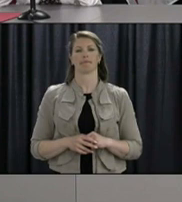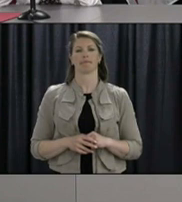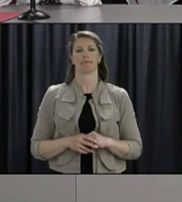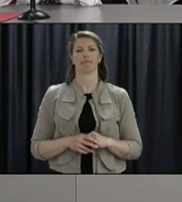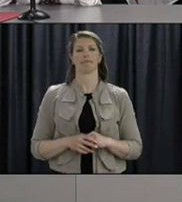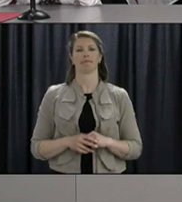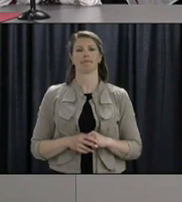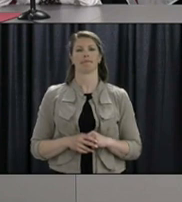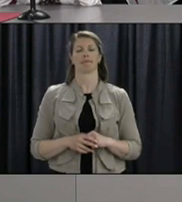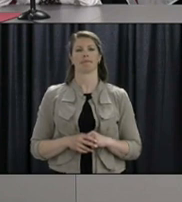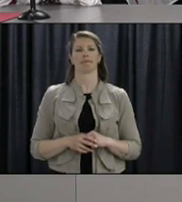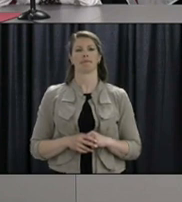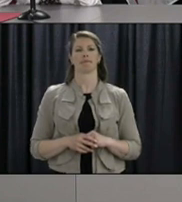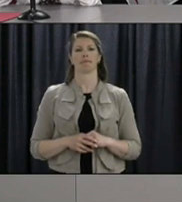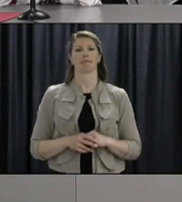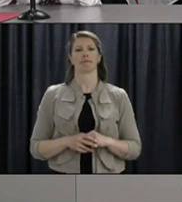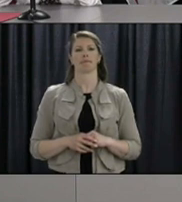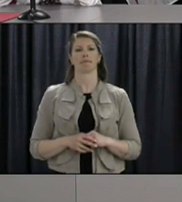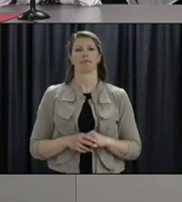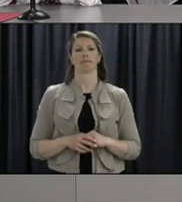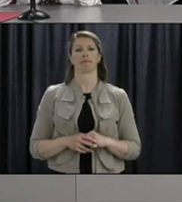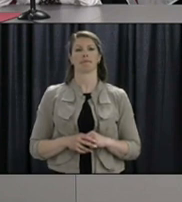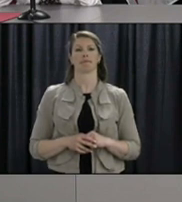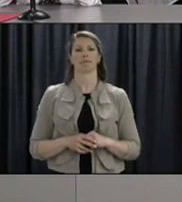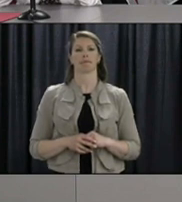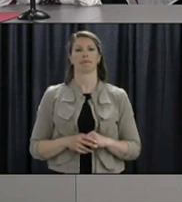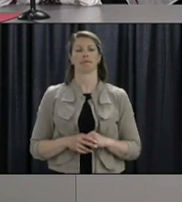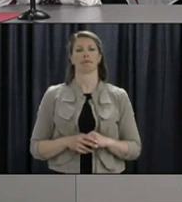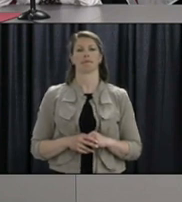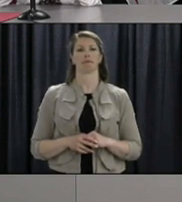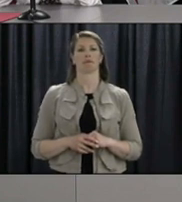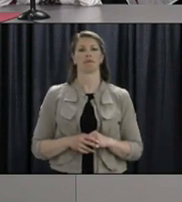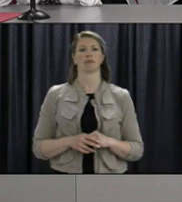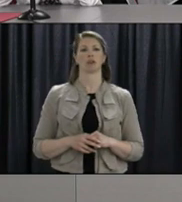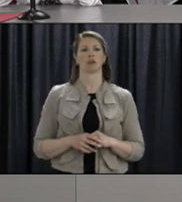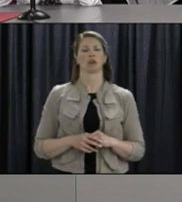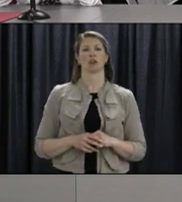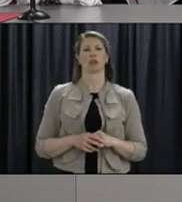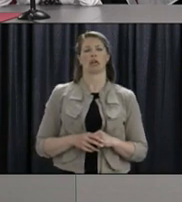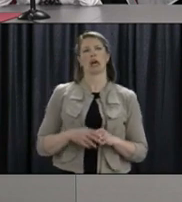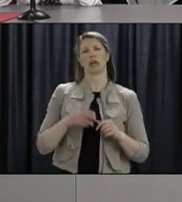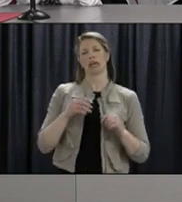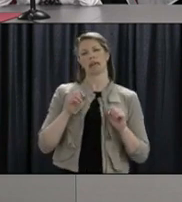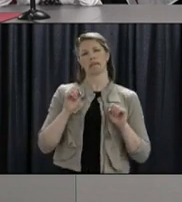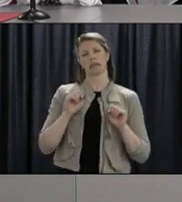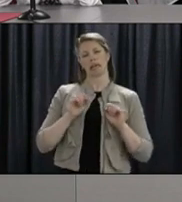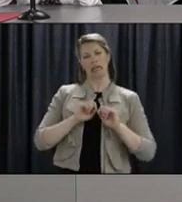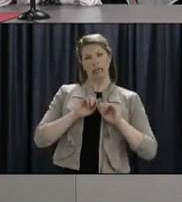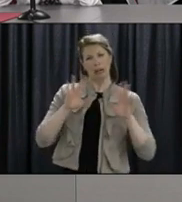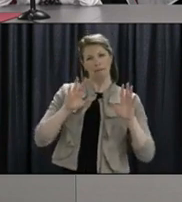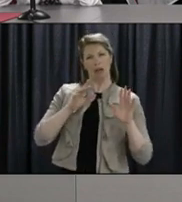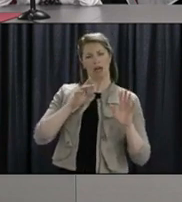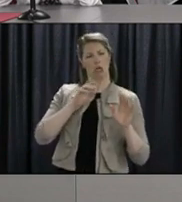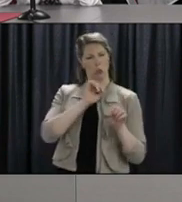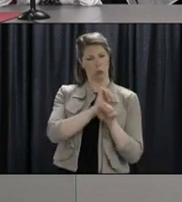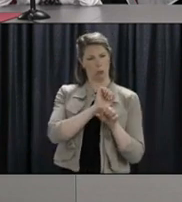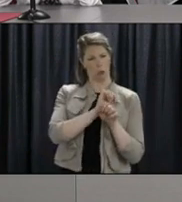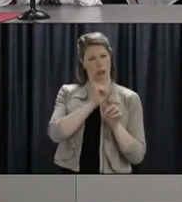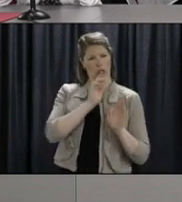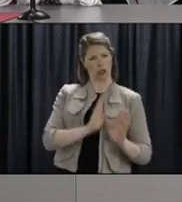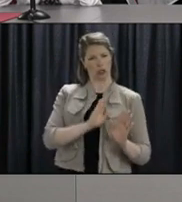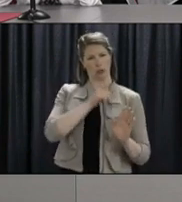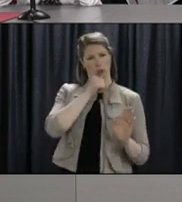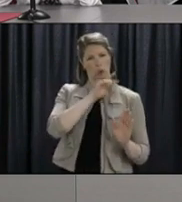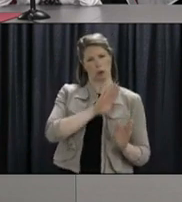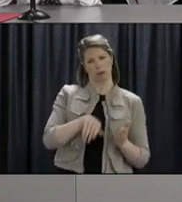Hi. I'm curious about the workers coming in. I want to make sure that that does not mean if they are allowed outside their house now,